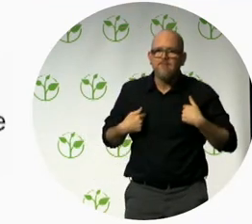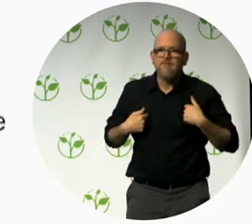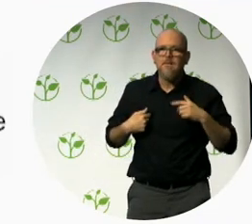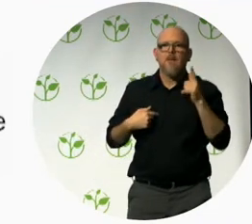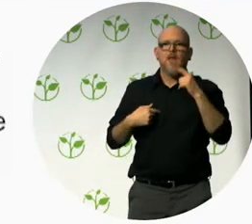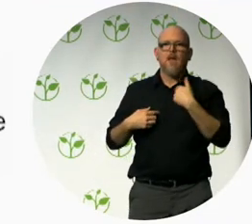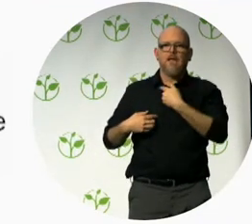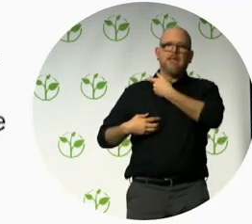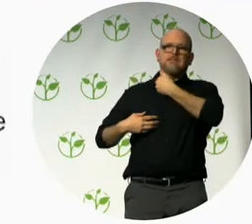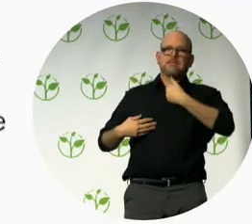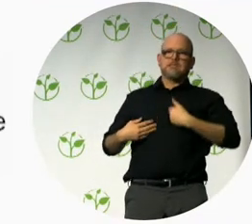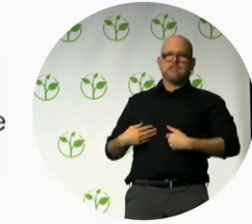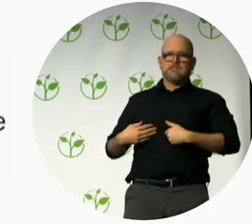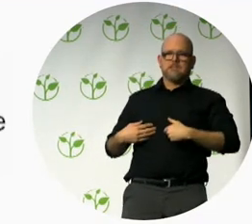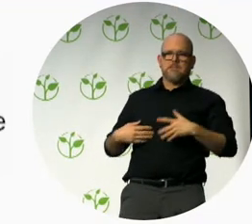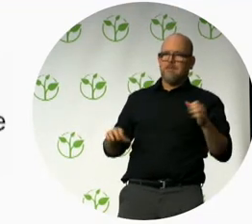Lucky me, I stayed alive.